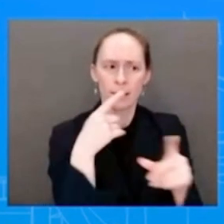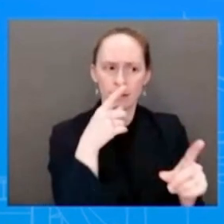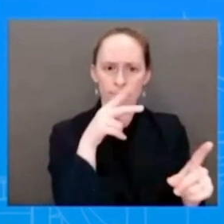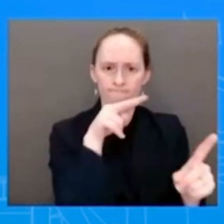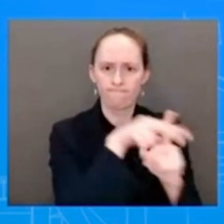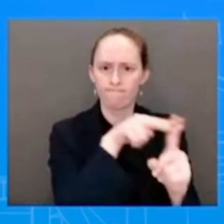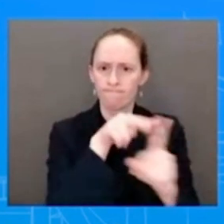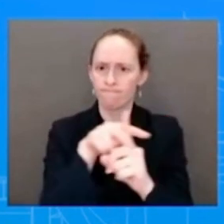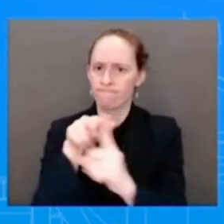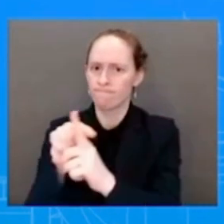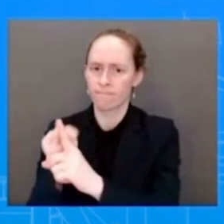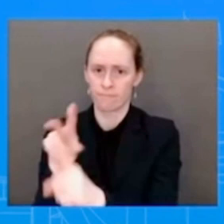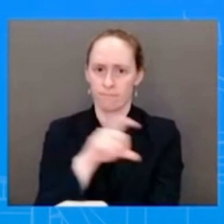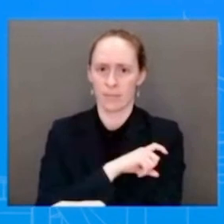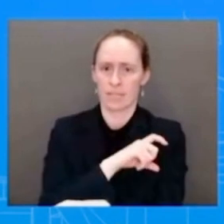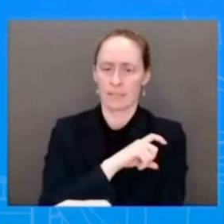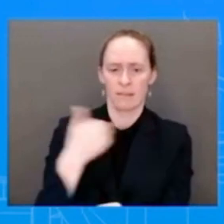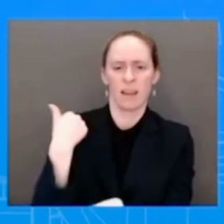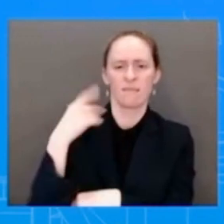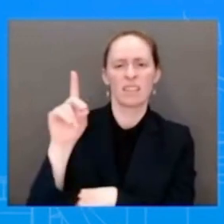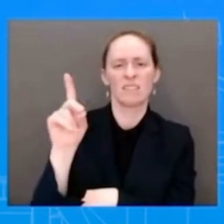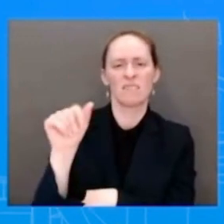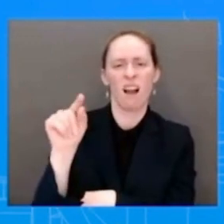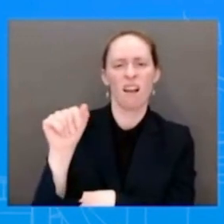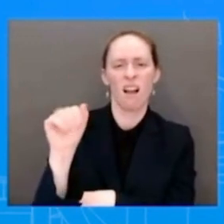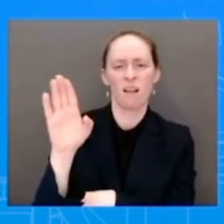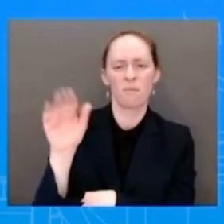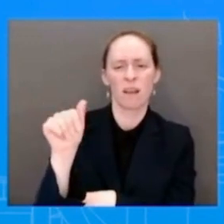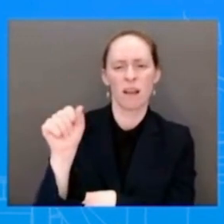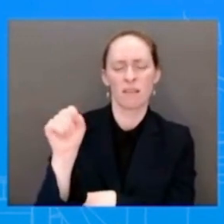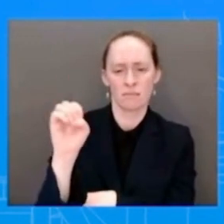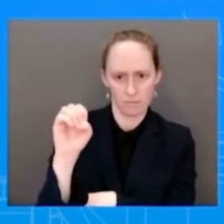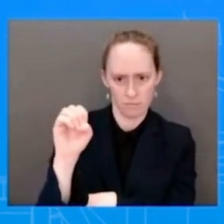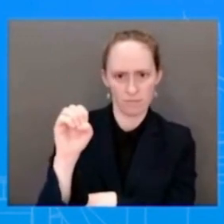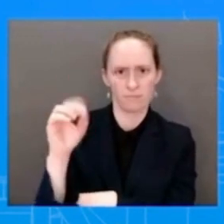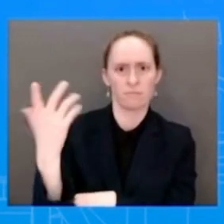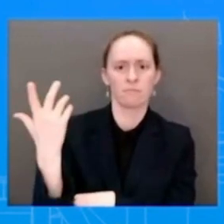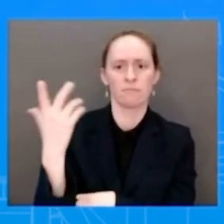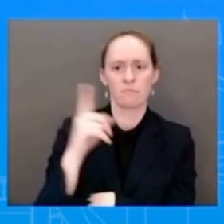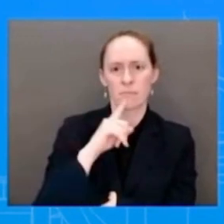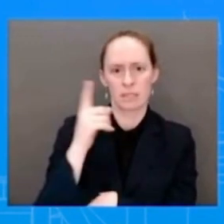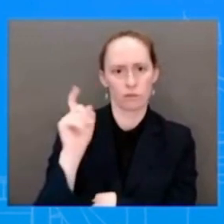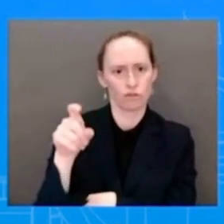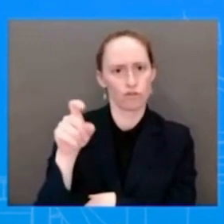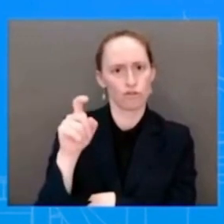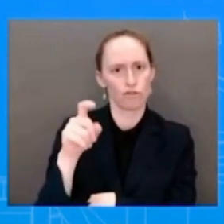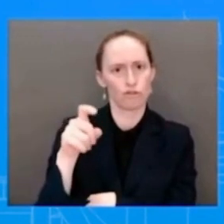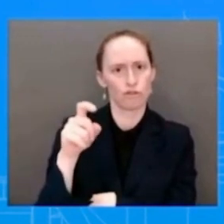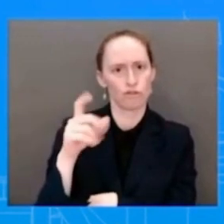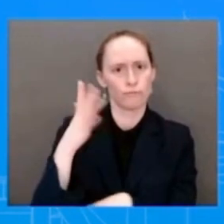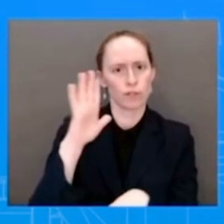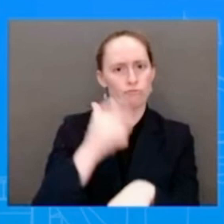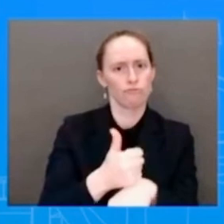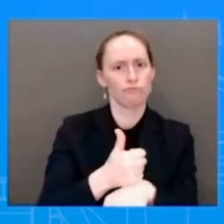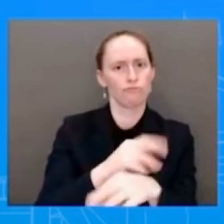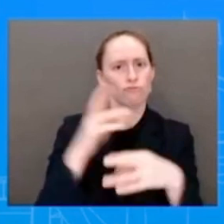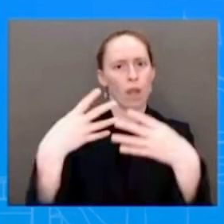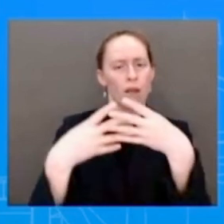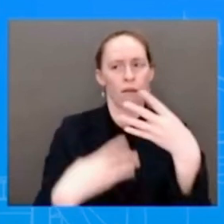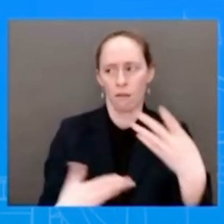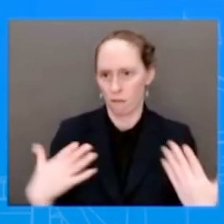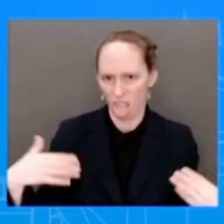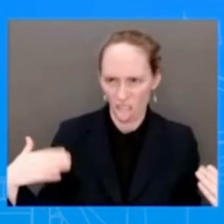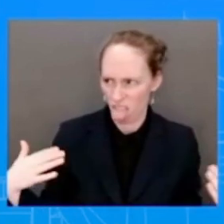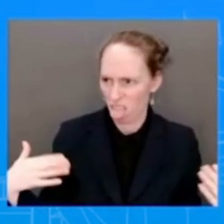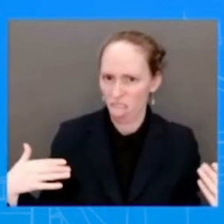What's the status of that database? It was cited often by the administration as an example of its reform